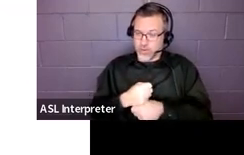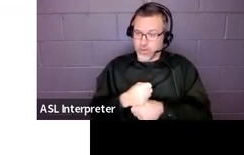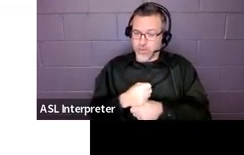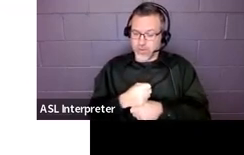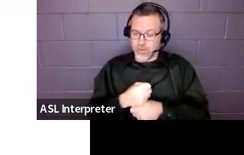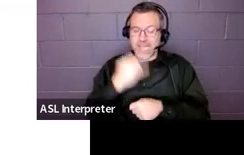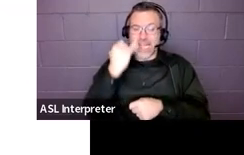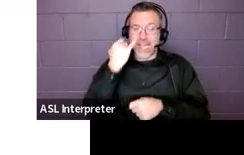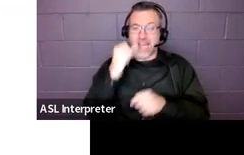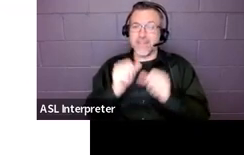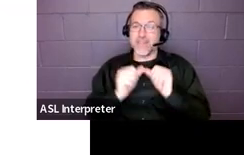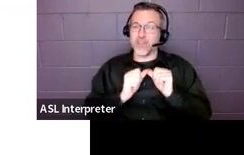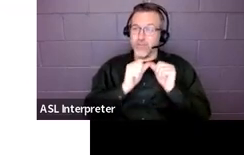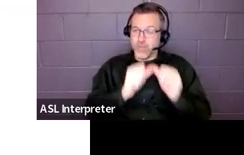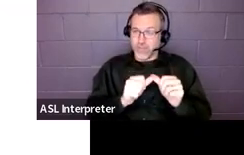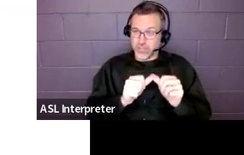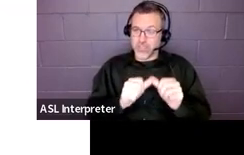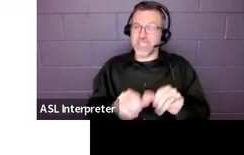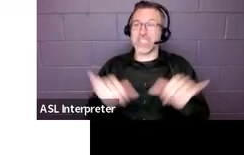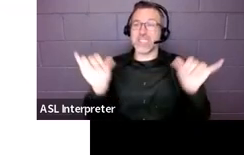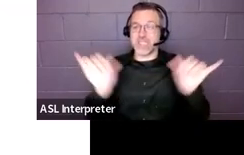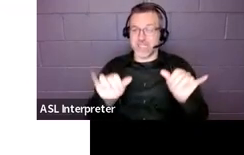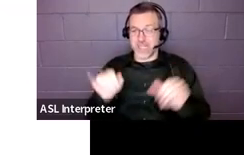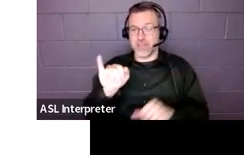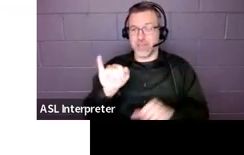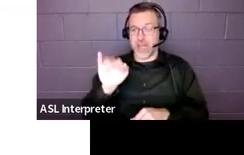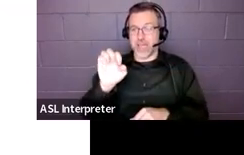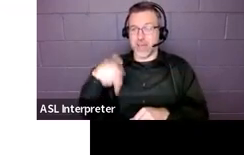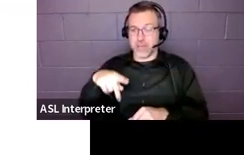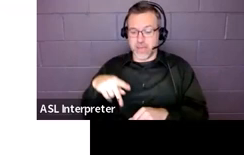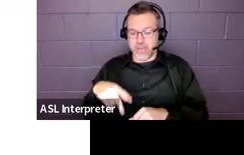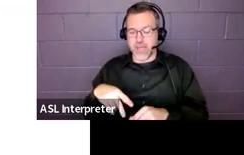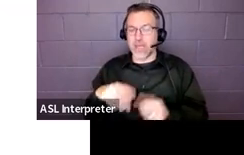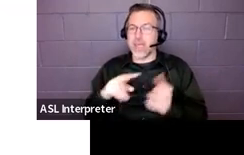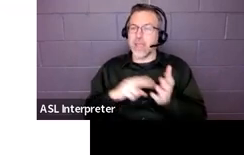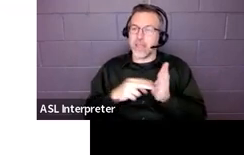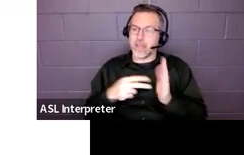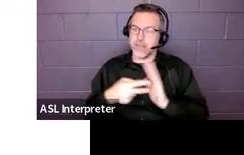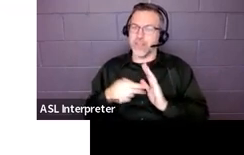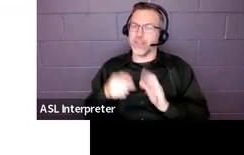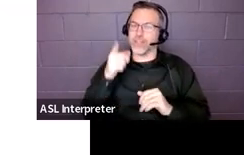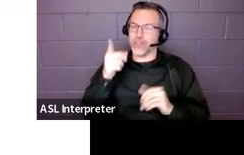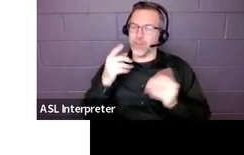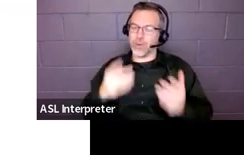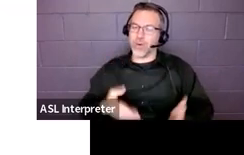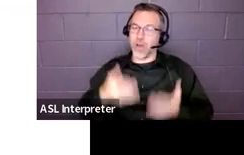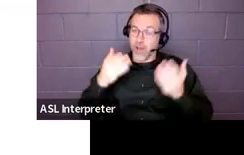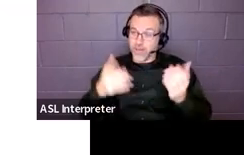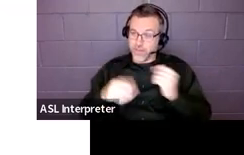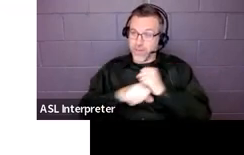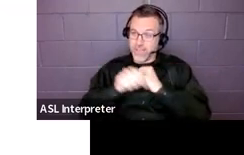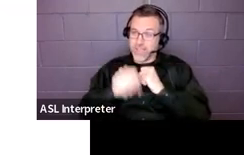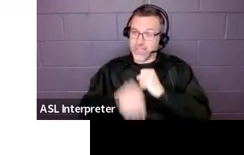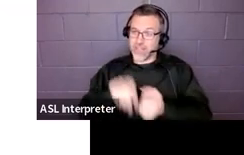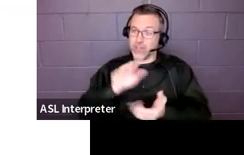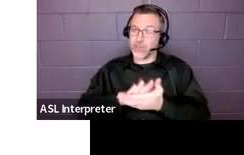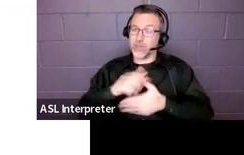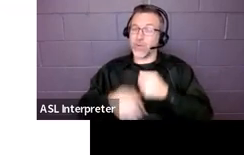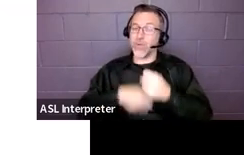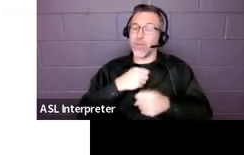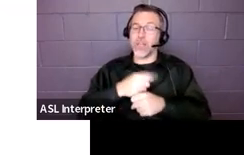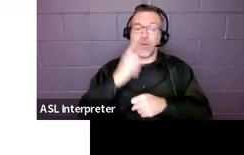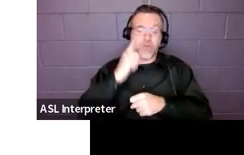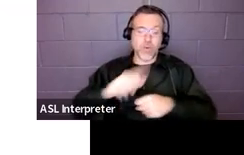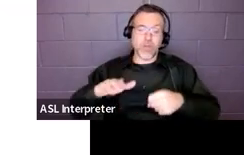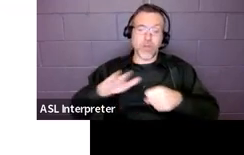the same as the IEP, then you are saying that you are offering extended school year services through the entire year. So